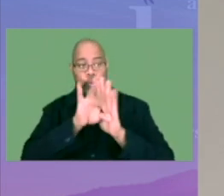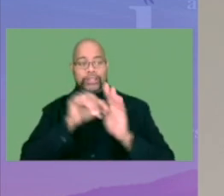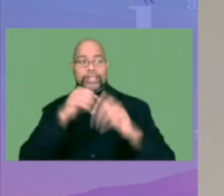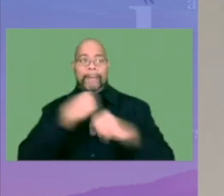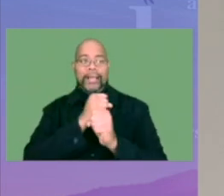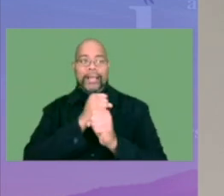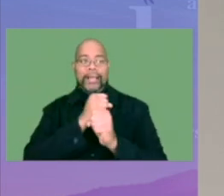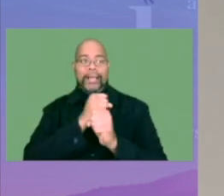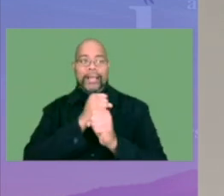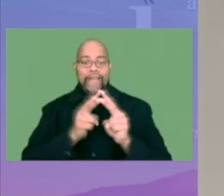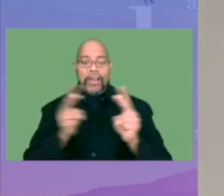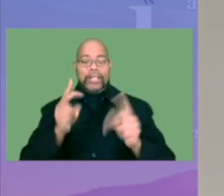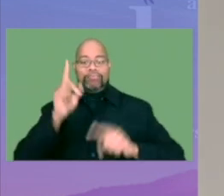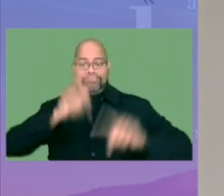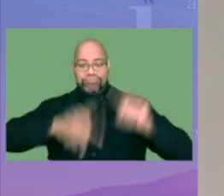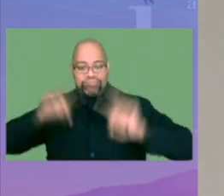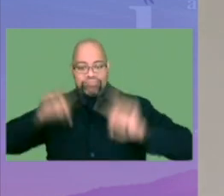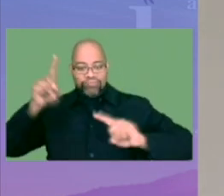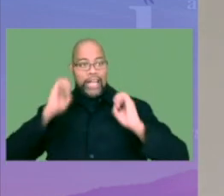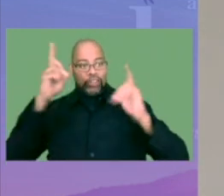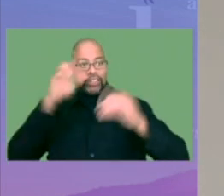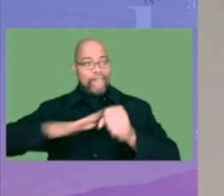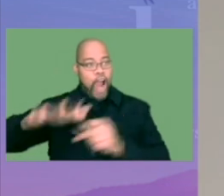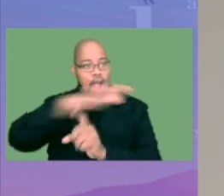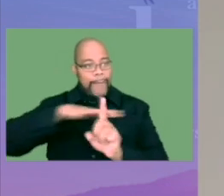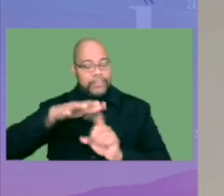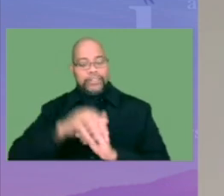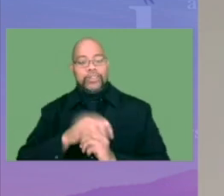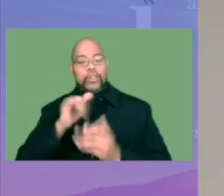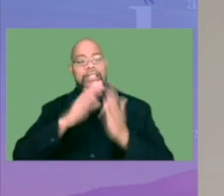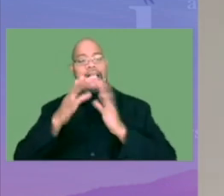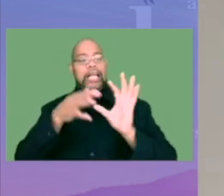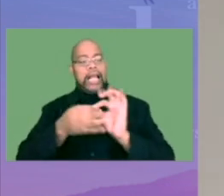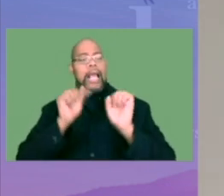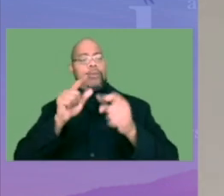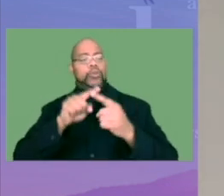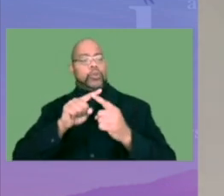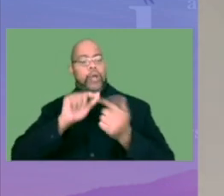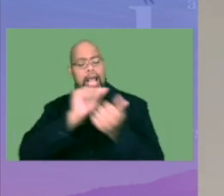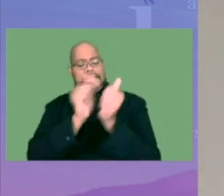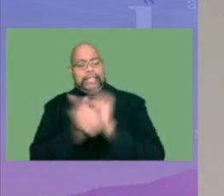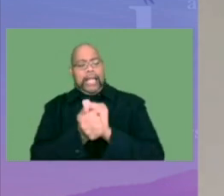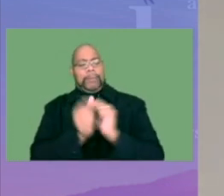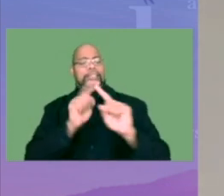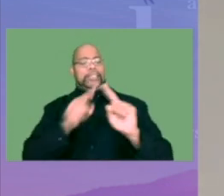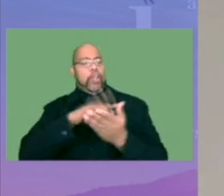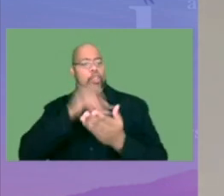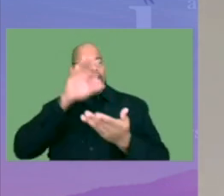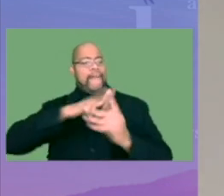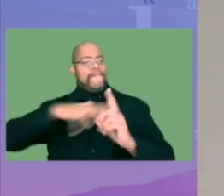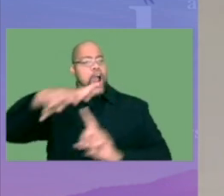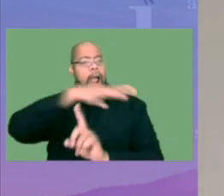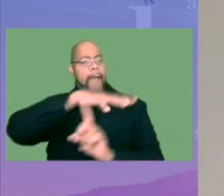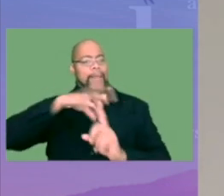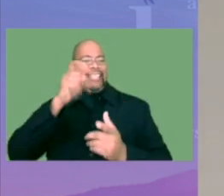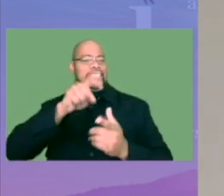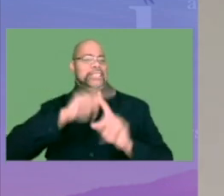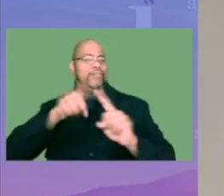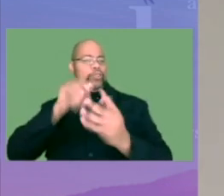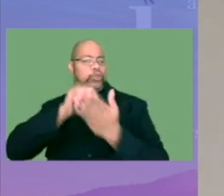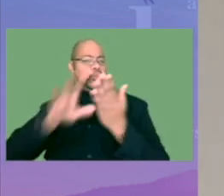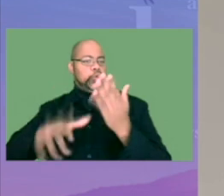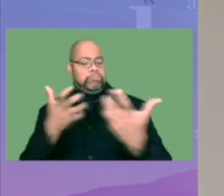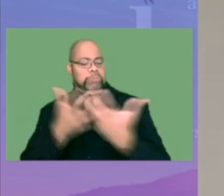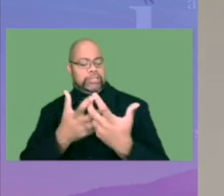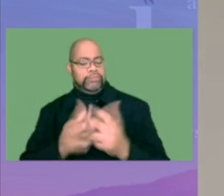that creates a very varied education environment in Indiana, so CityConnects is able to kind of adapt to those different learning environments and the needs of those